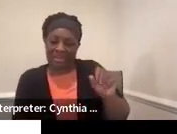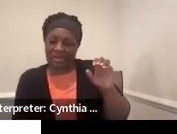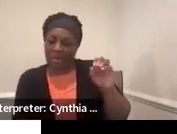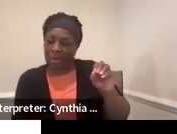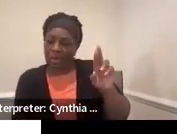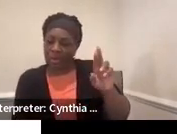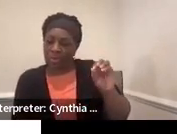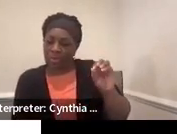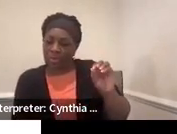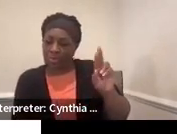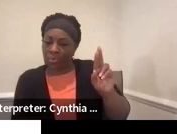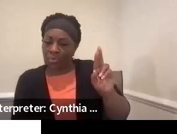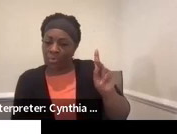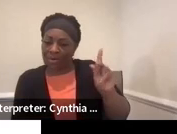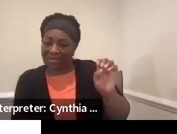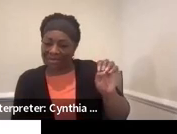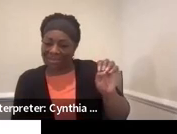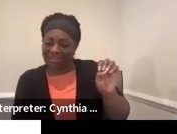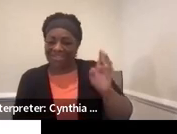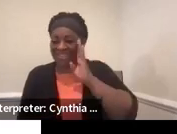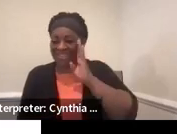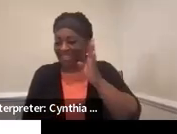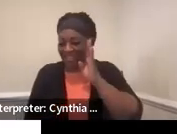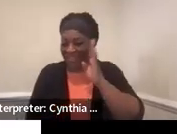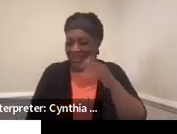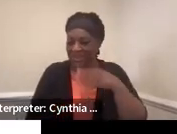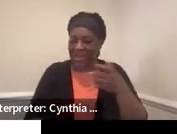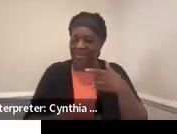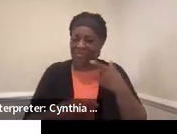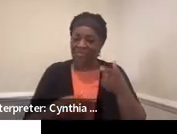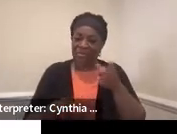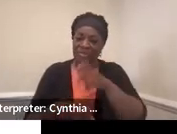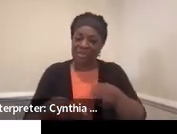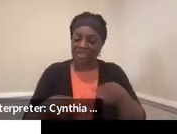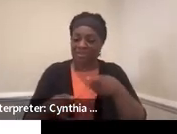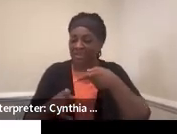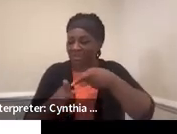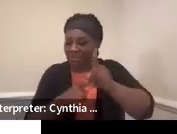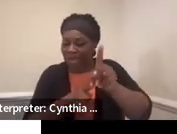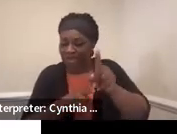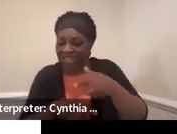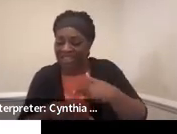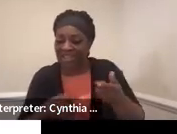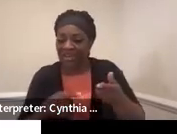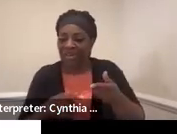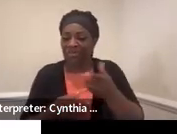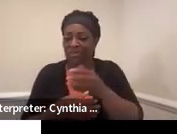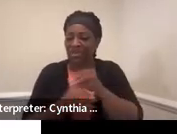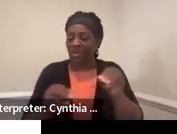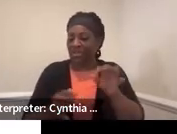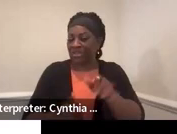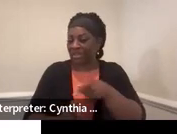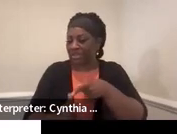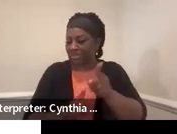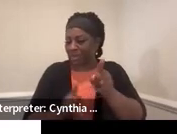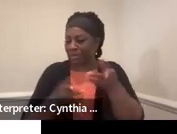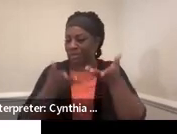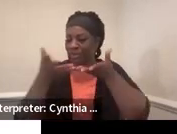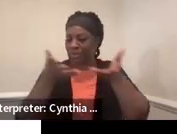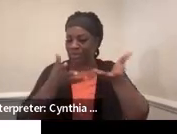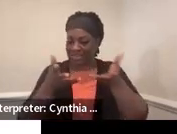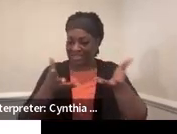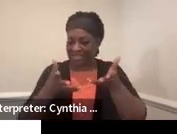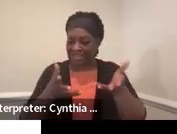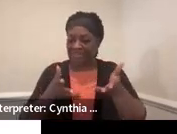afternoon, everyone. My name is Titus O'Rourke, and I am the transition specialist with the Office of Special Services and Inclusive